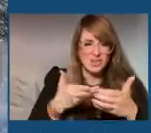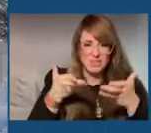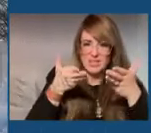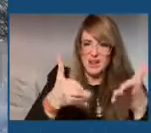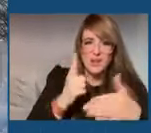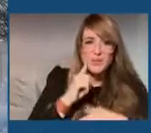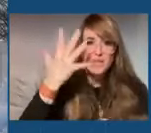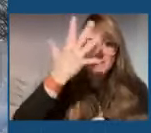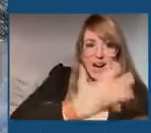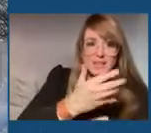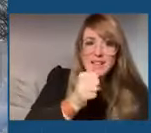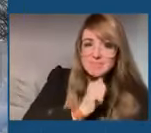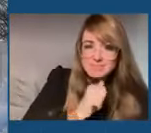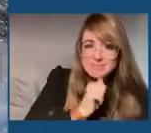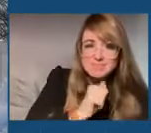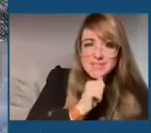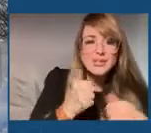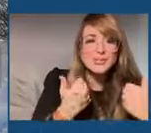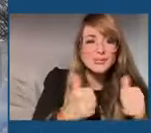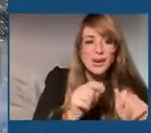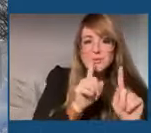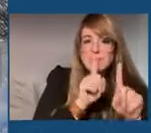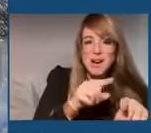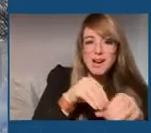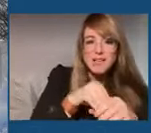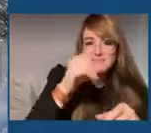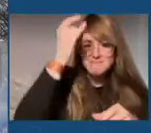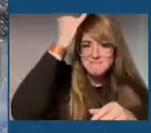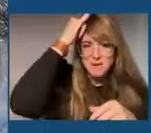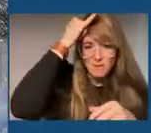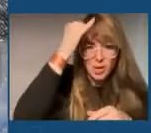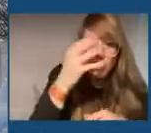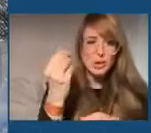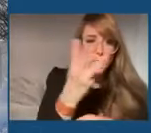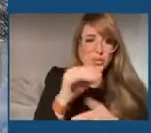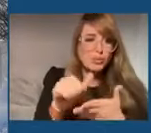trying to respond in Buffalo and Western New York. What happened?